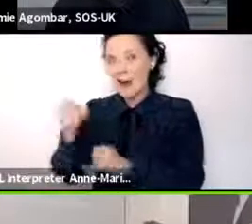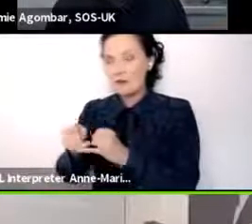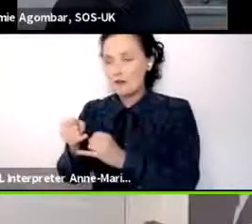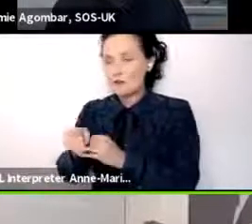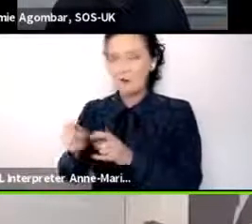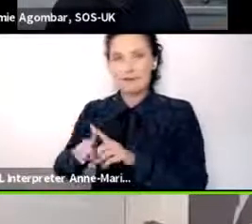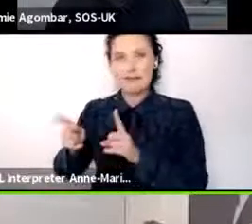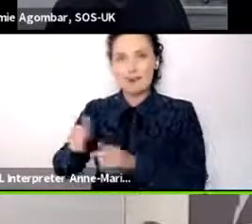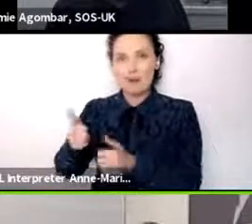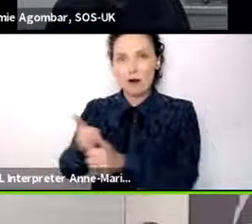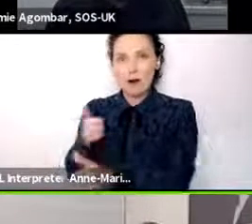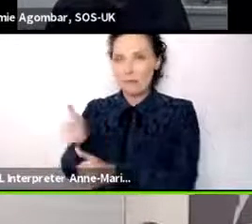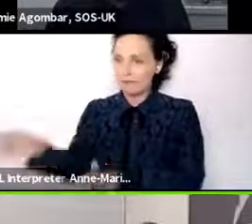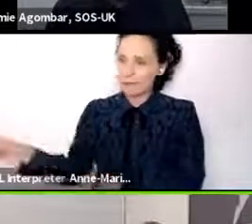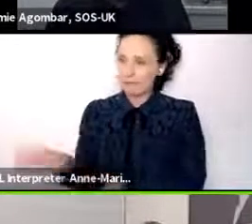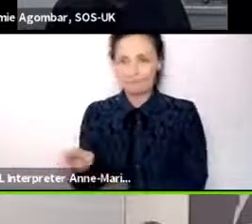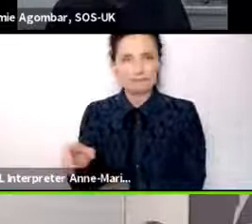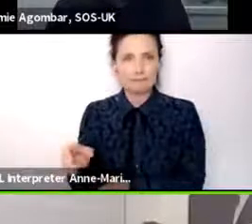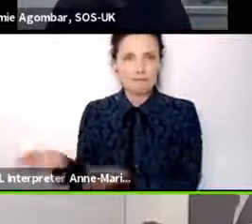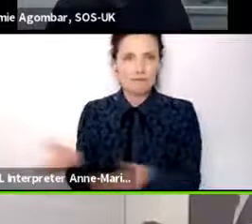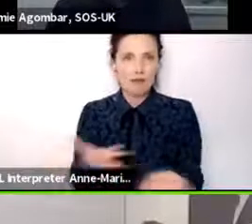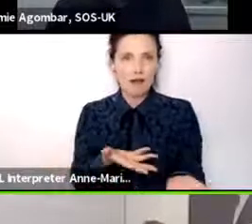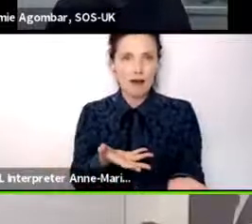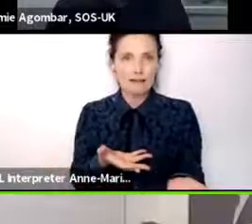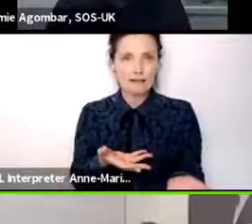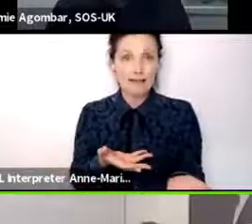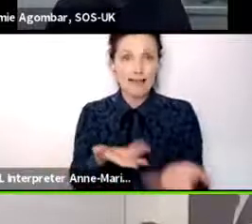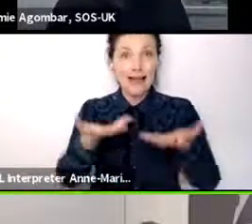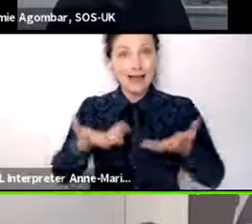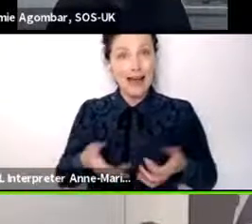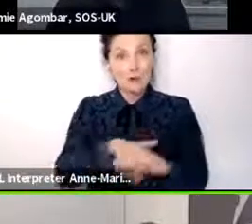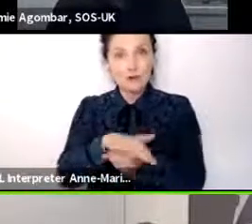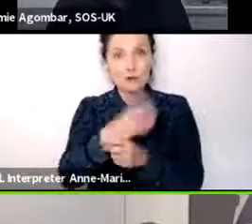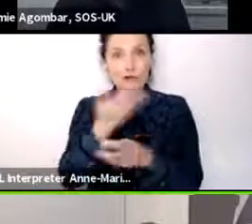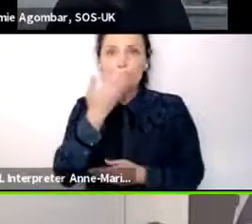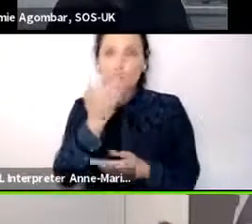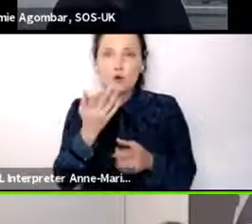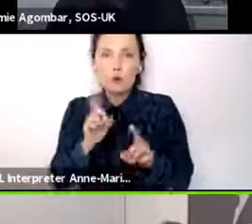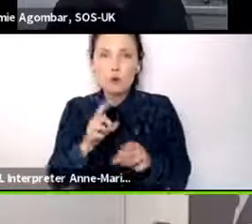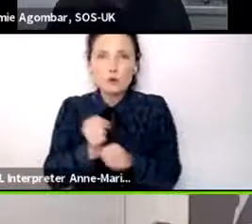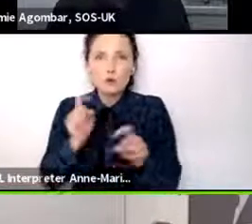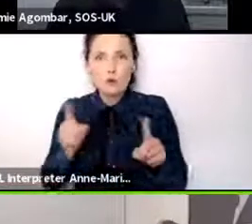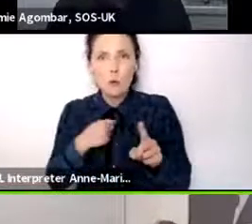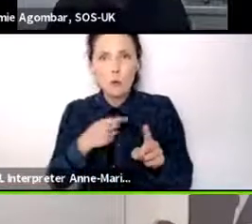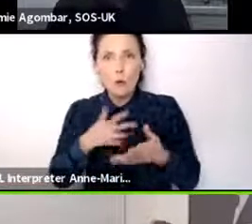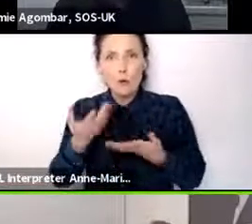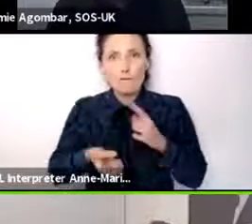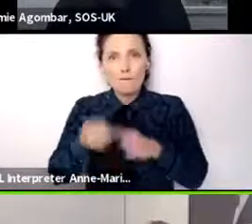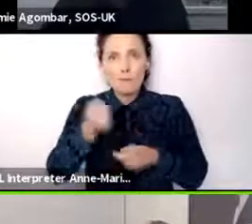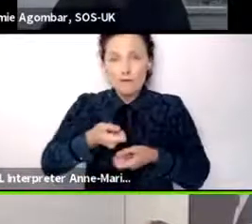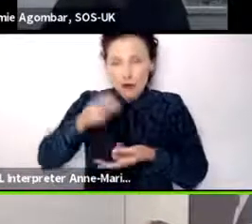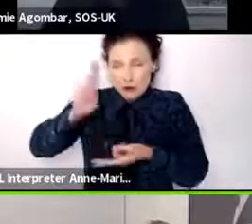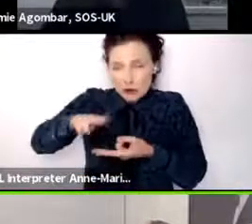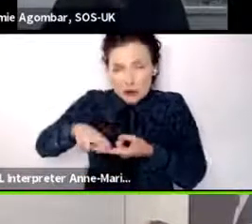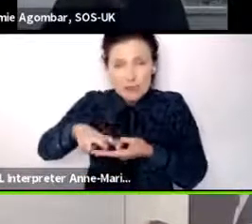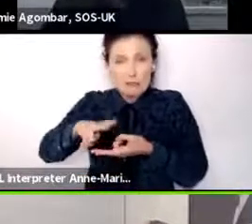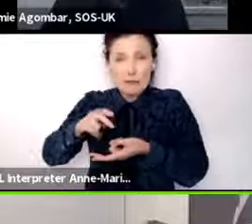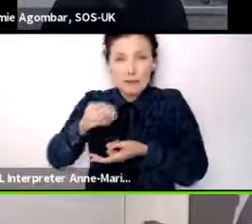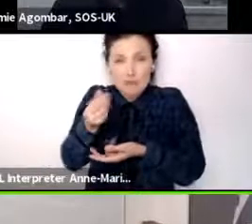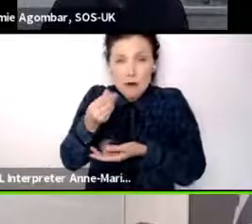now have a situation where lots, you know, schools are trying to define the lowest possible price that they can pay